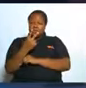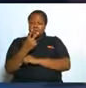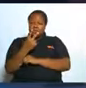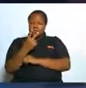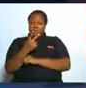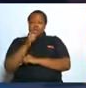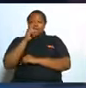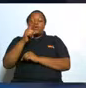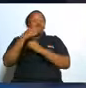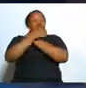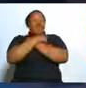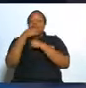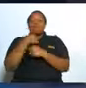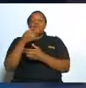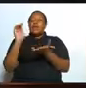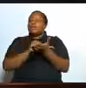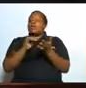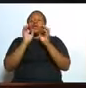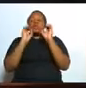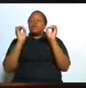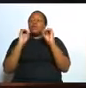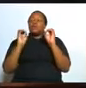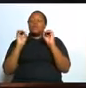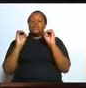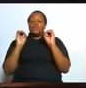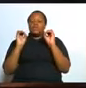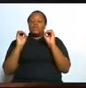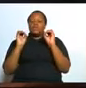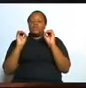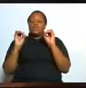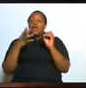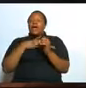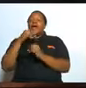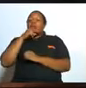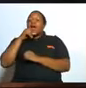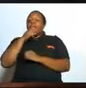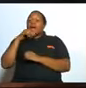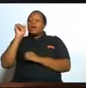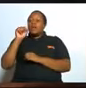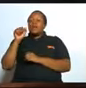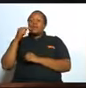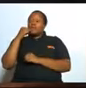you don't love me anymore and the man will say